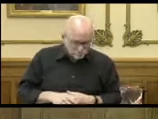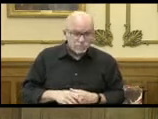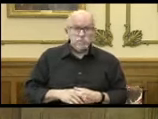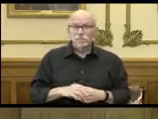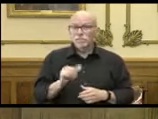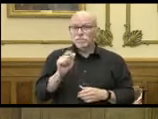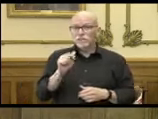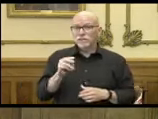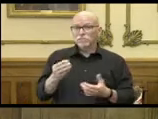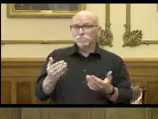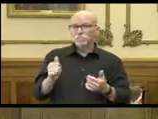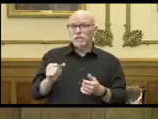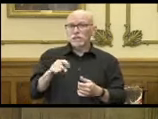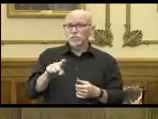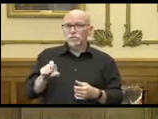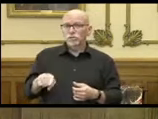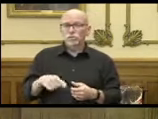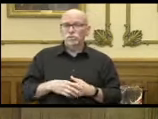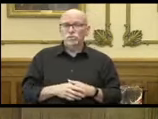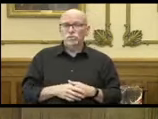Adam, you should be able to speak.